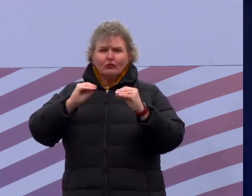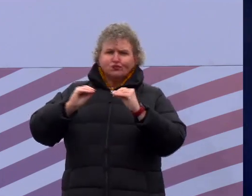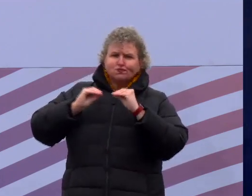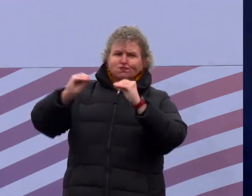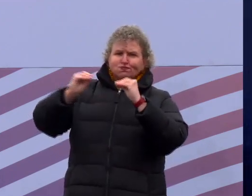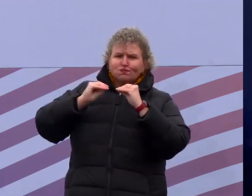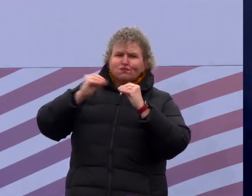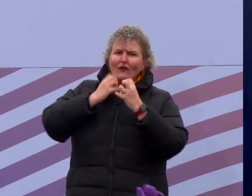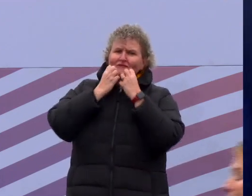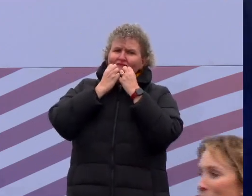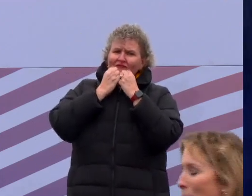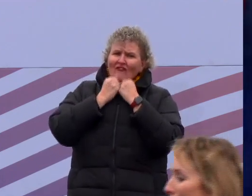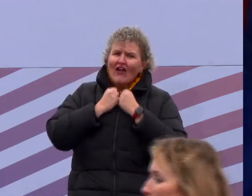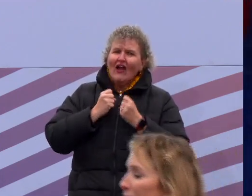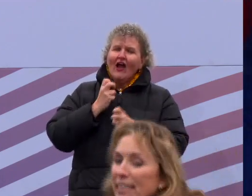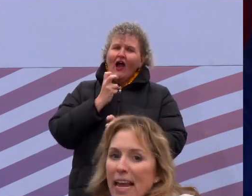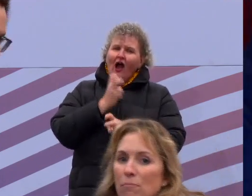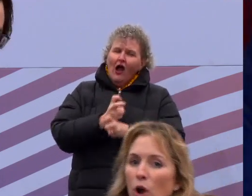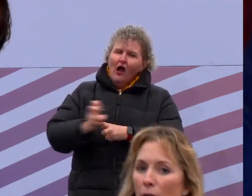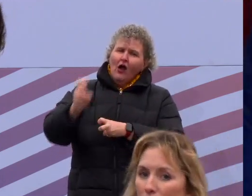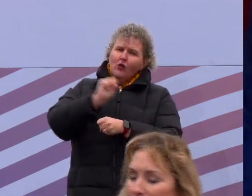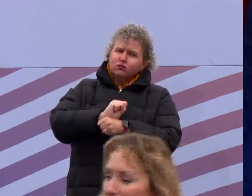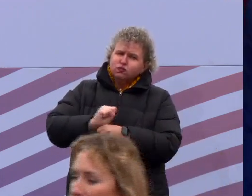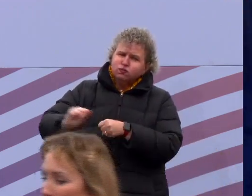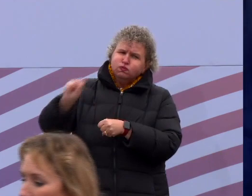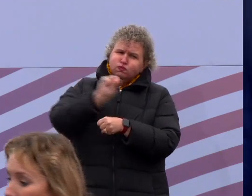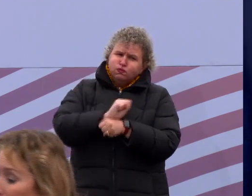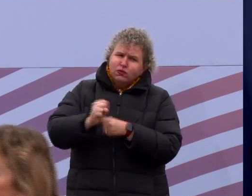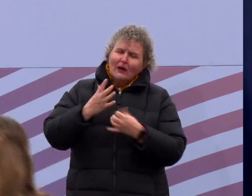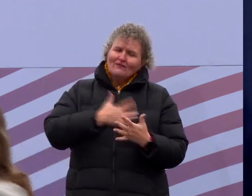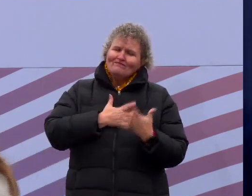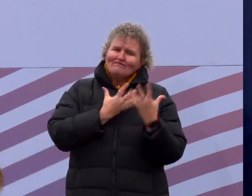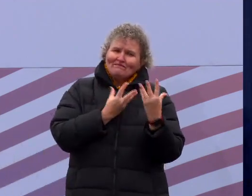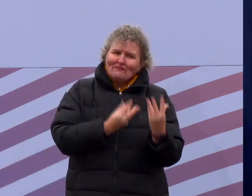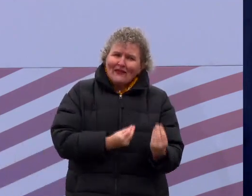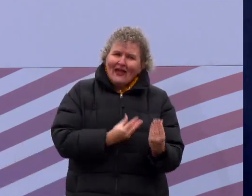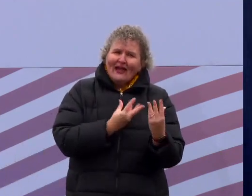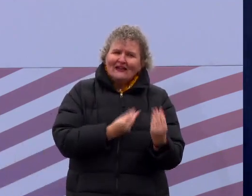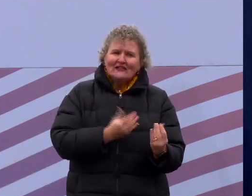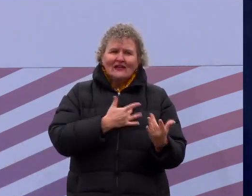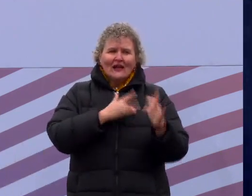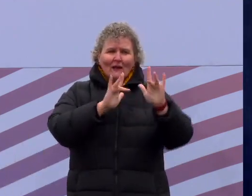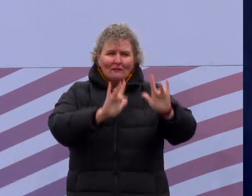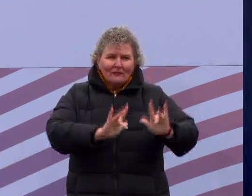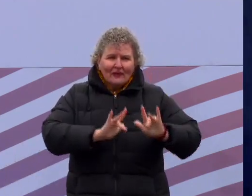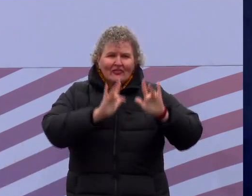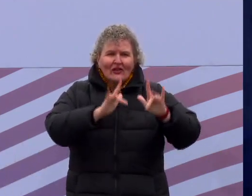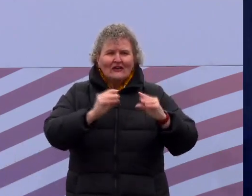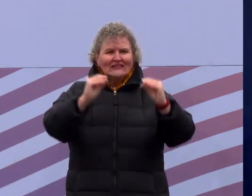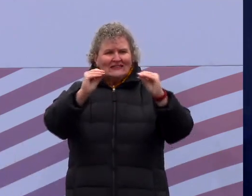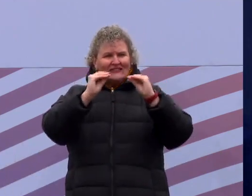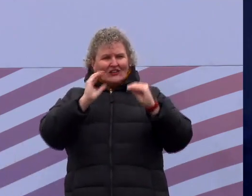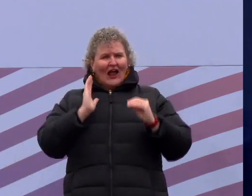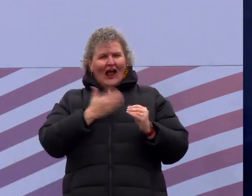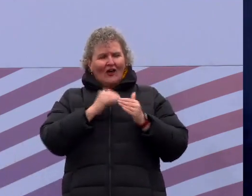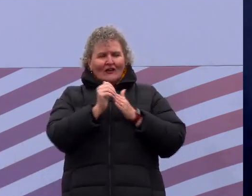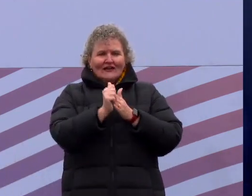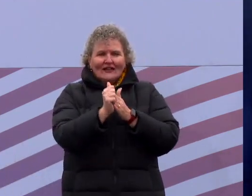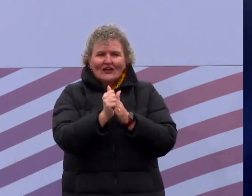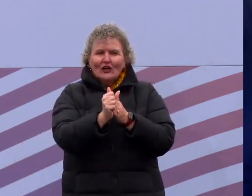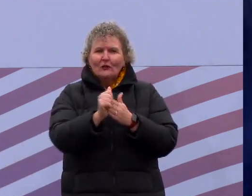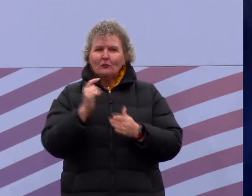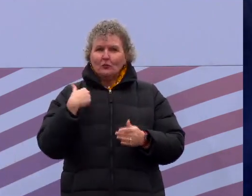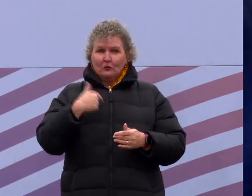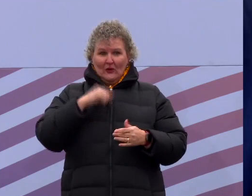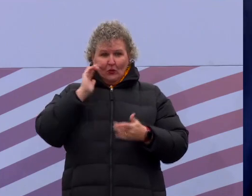empathy. The very values we hope are instilled in all of our leaders. I wouldn't be the man I am today without my parents,